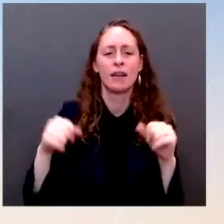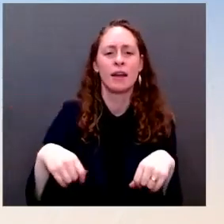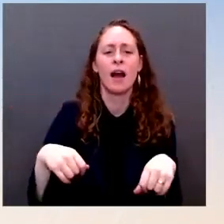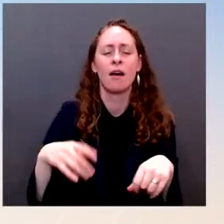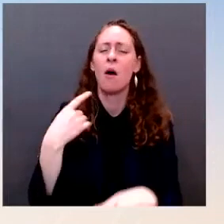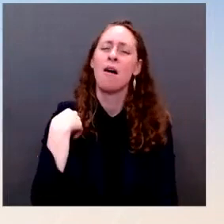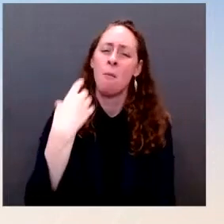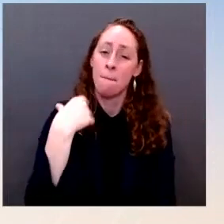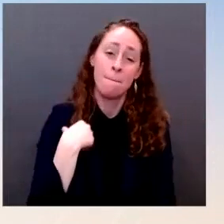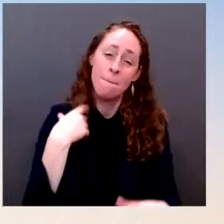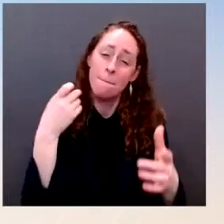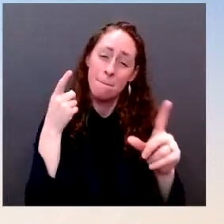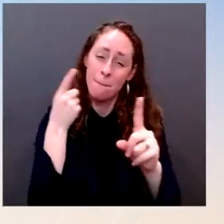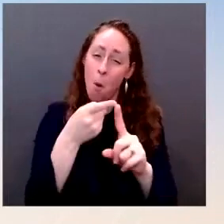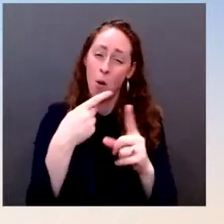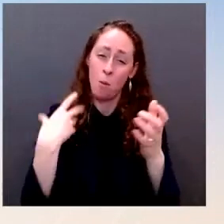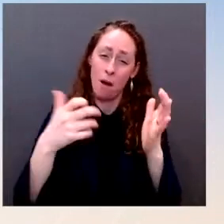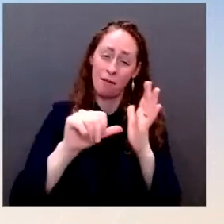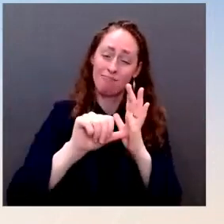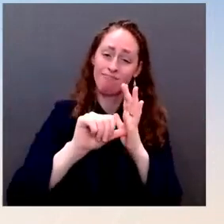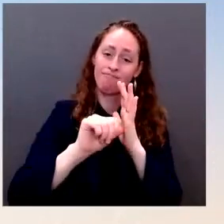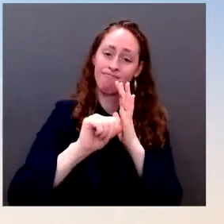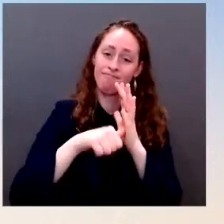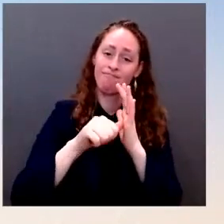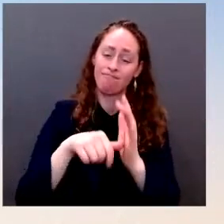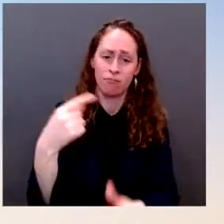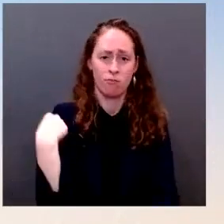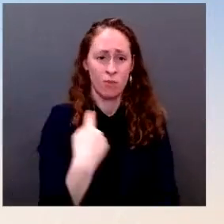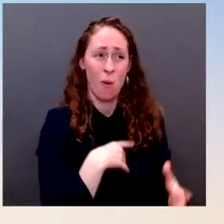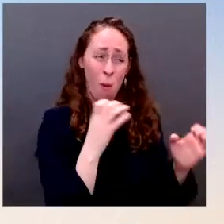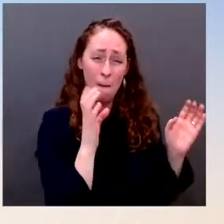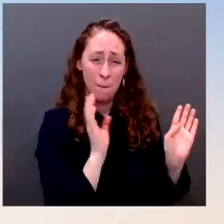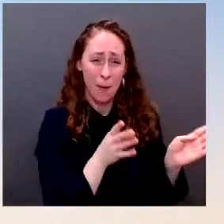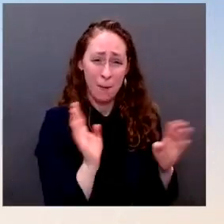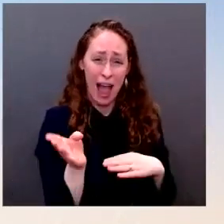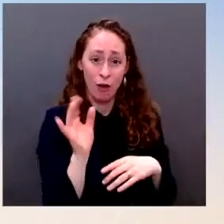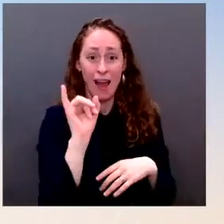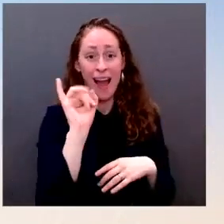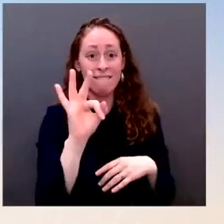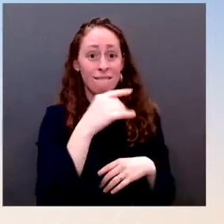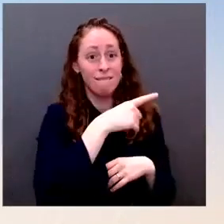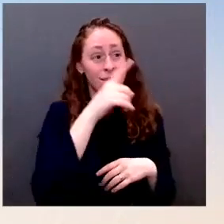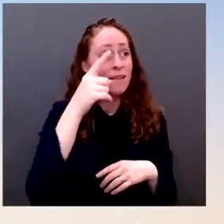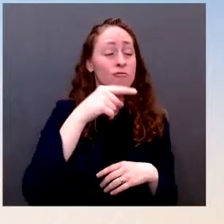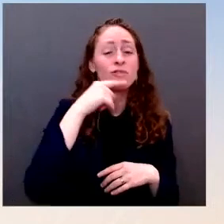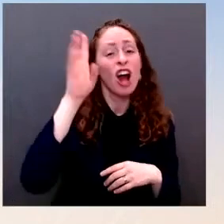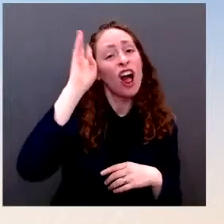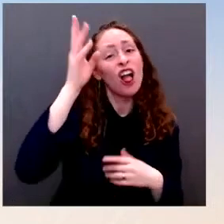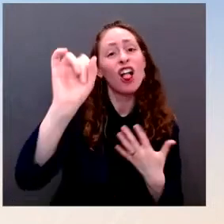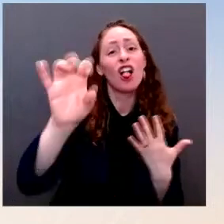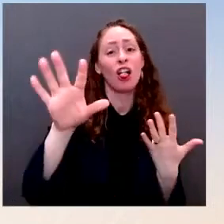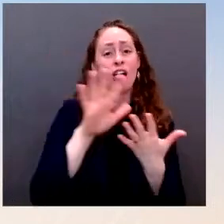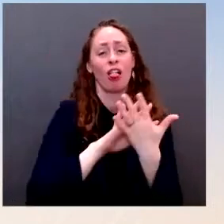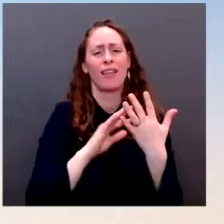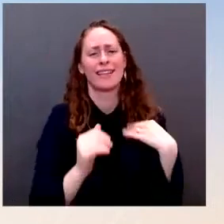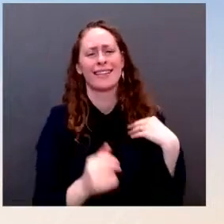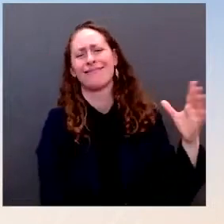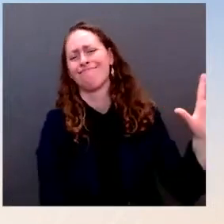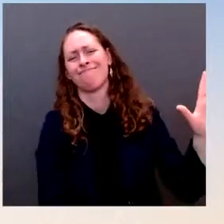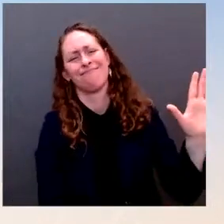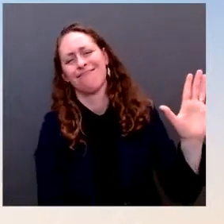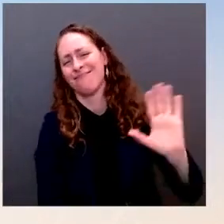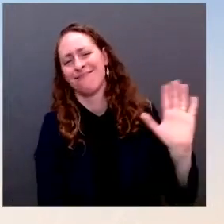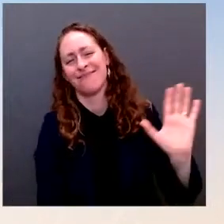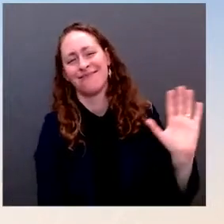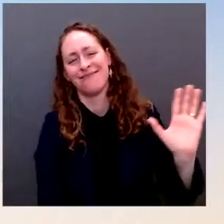justify an invasion of Ukraine. And to convey clearly, these are actions we're seeing that are straight out of their playbook. We've seen them run